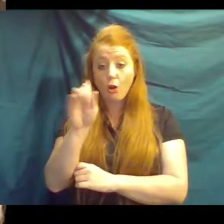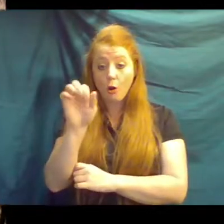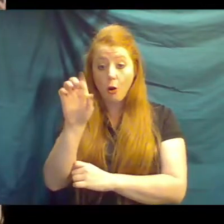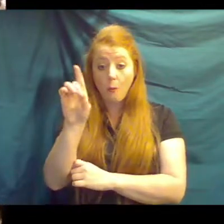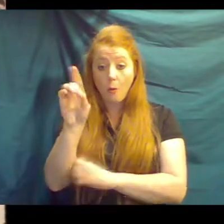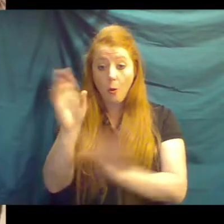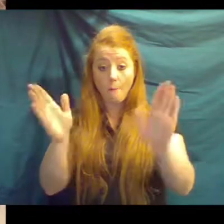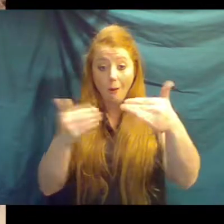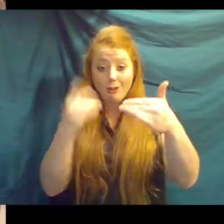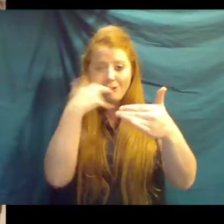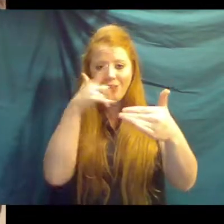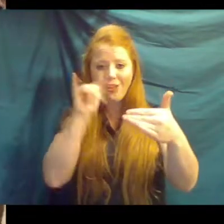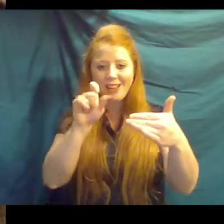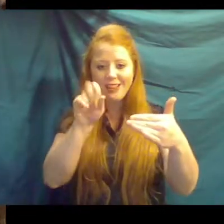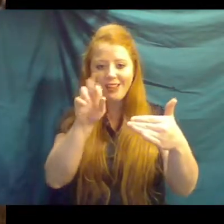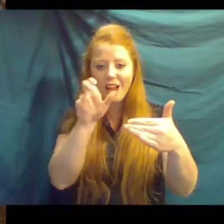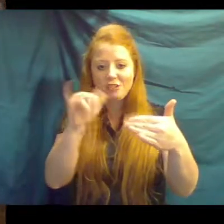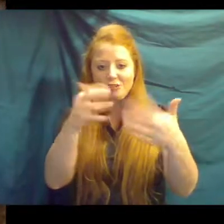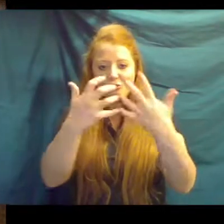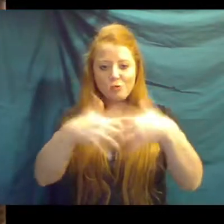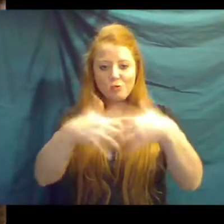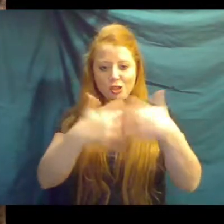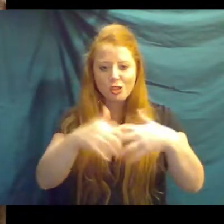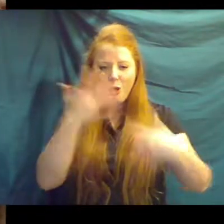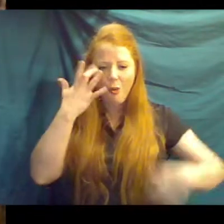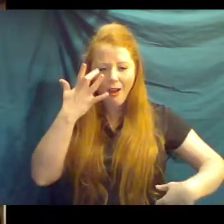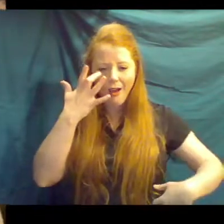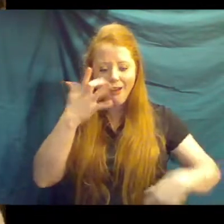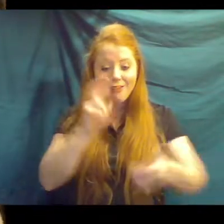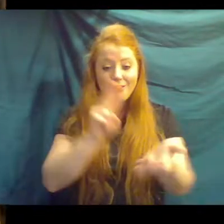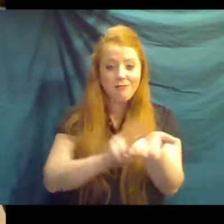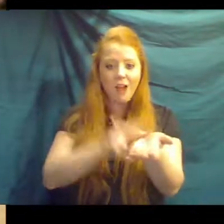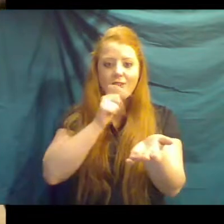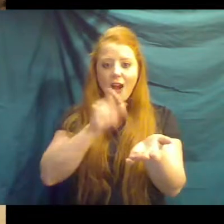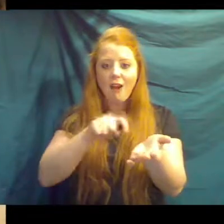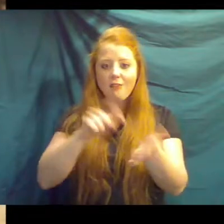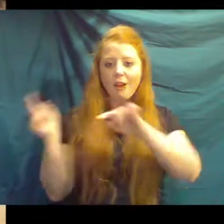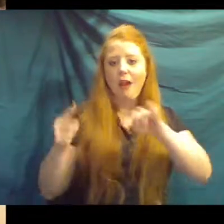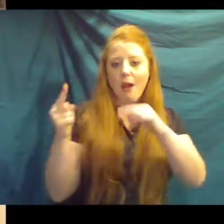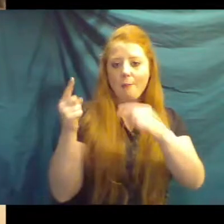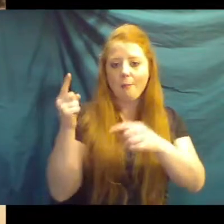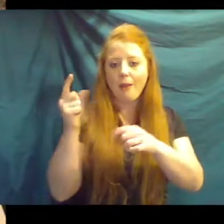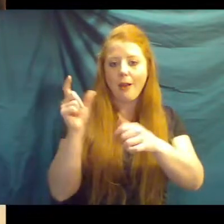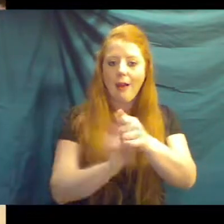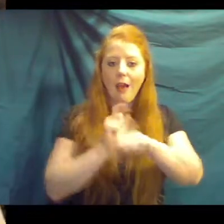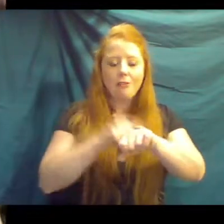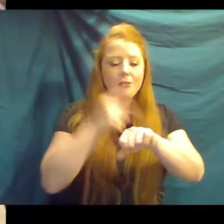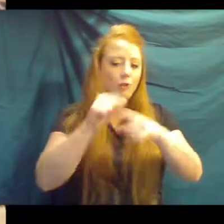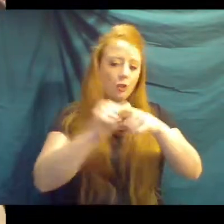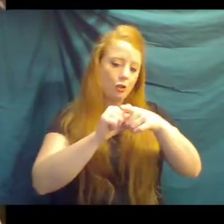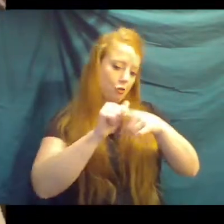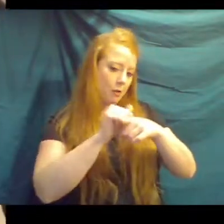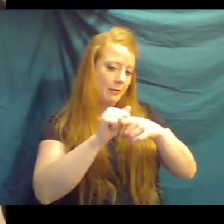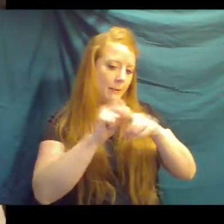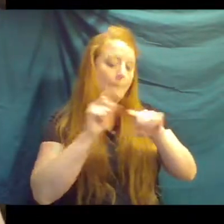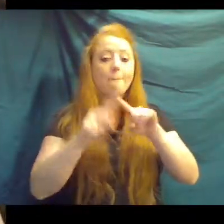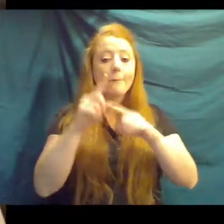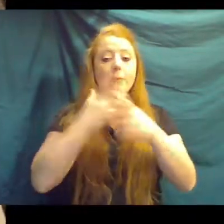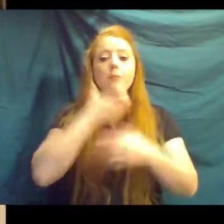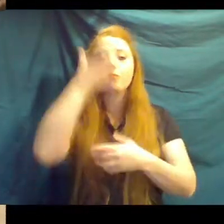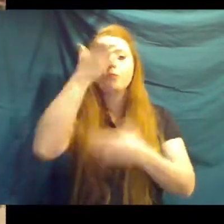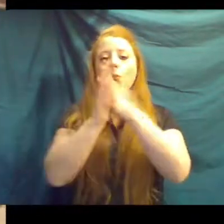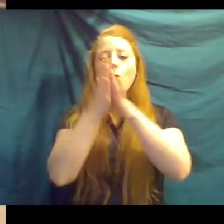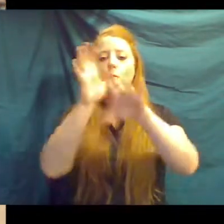just like the x-ray machine so that the vet techs don't have to be here every time they do a training session. But it does help the giraffe get used to those things.